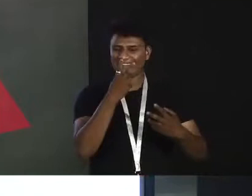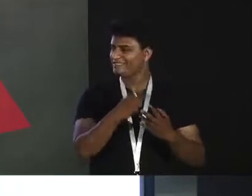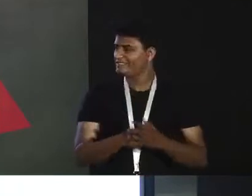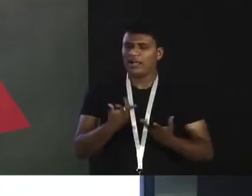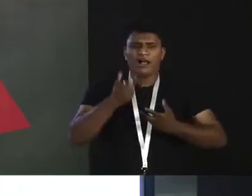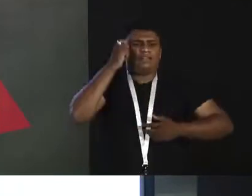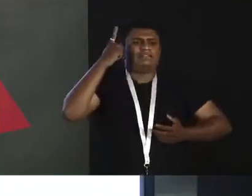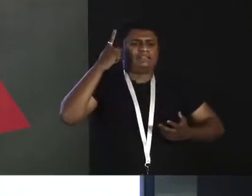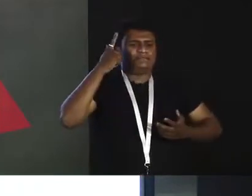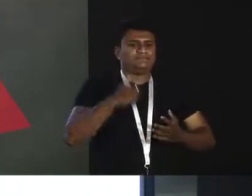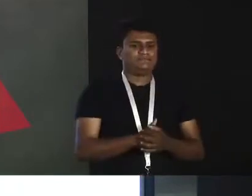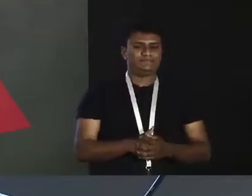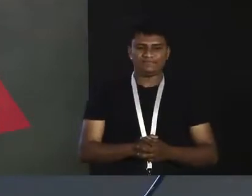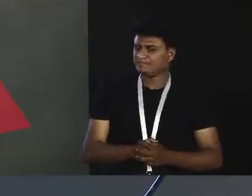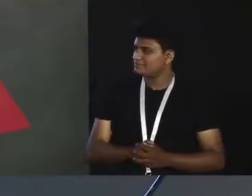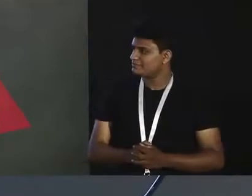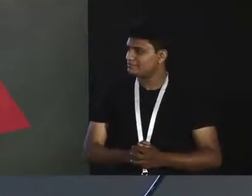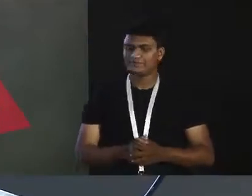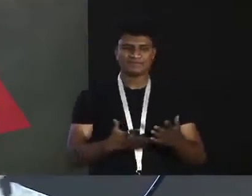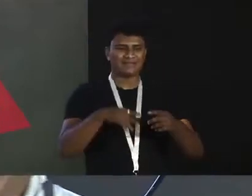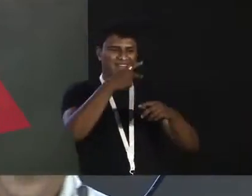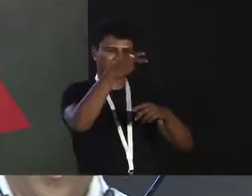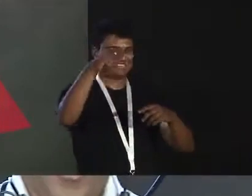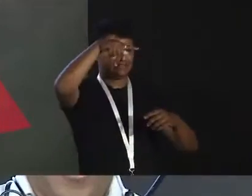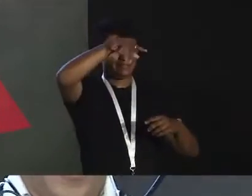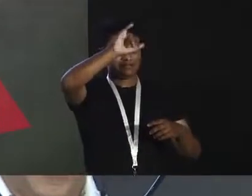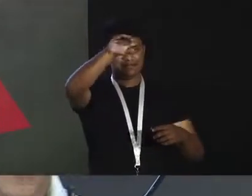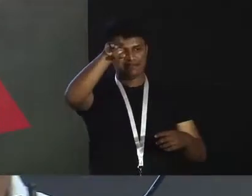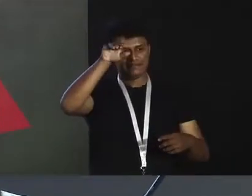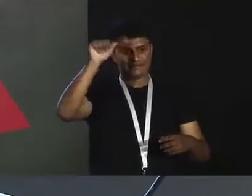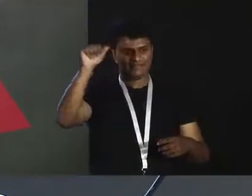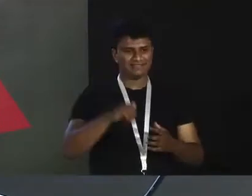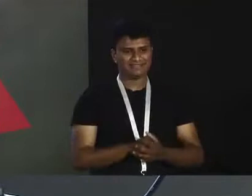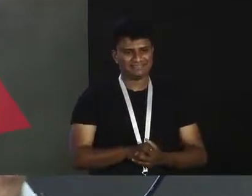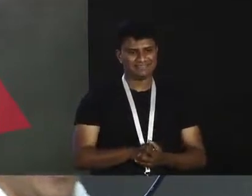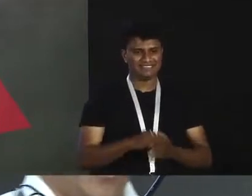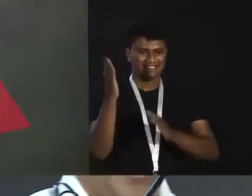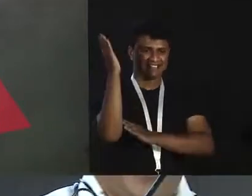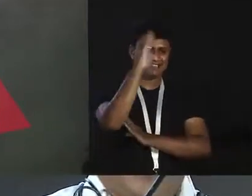around the leaning tower of pizza. Oh, pizza. Not pizza. Okay.